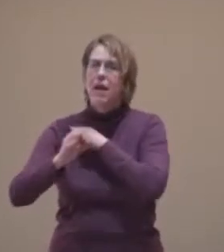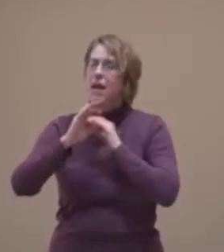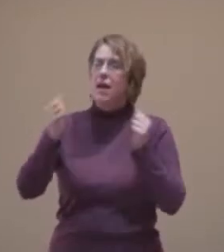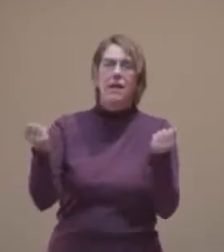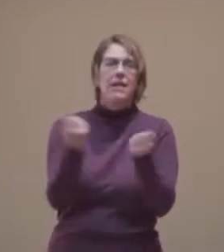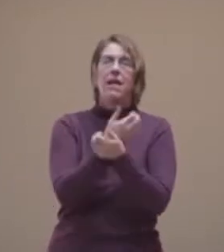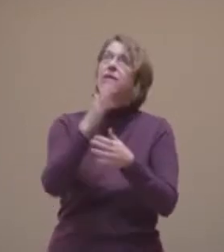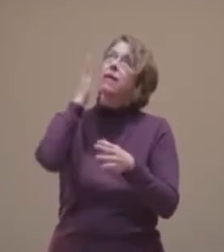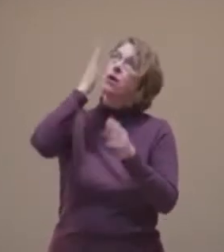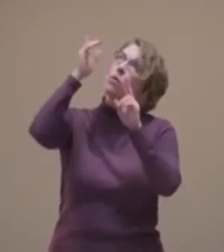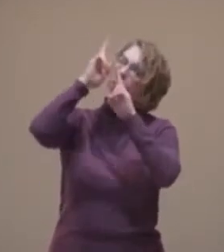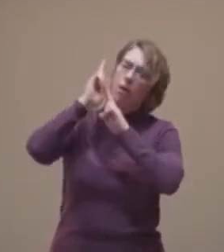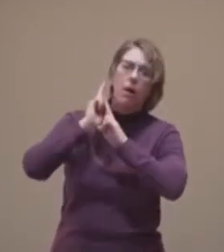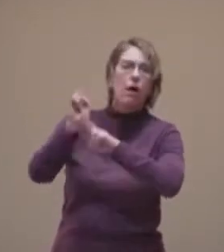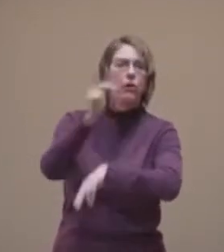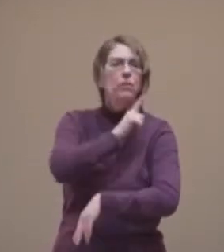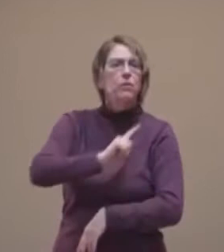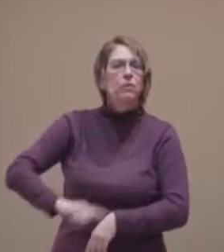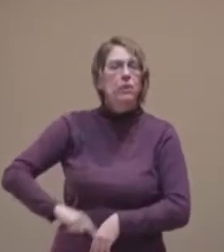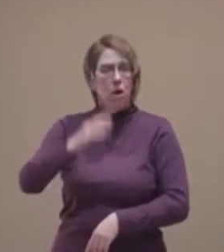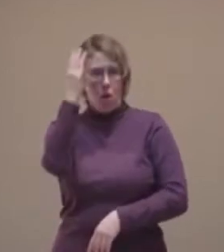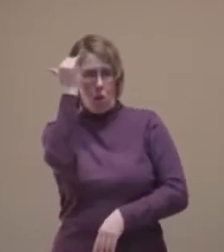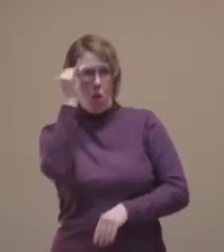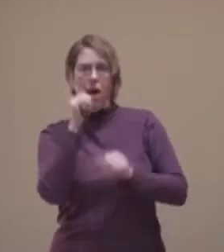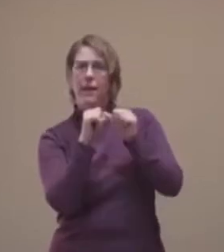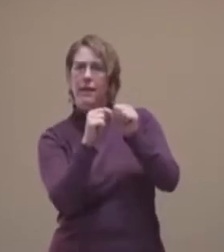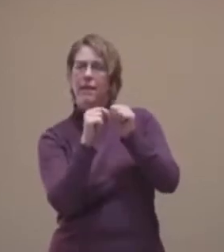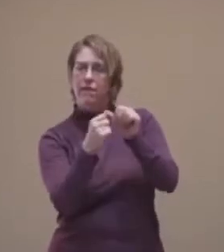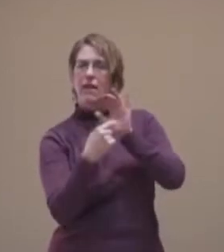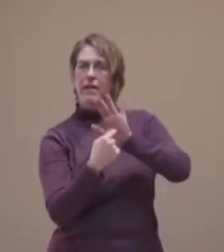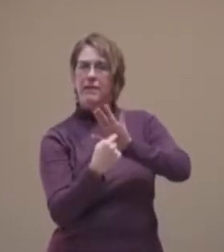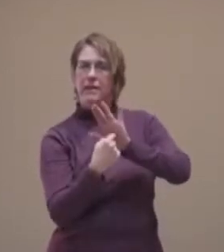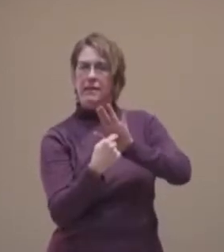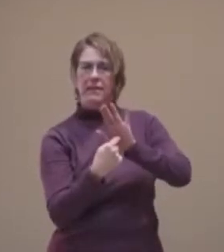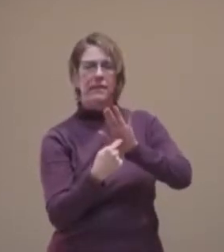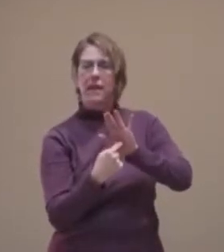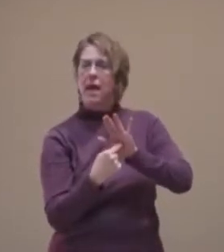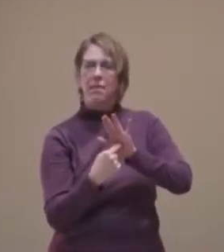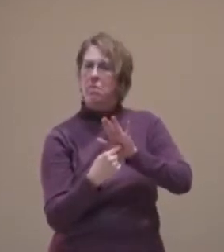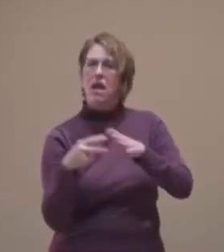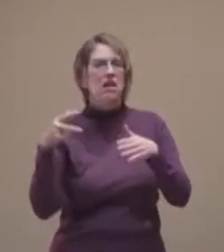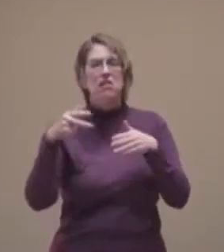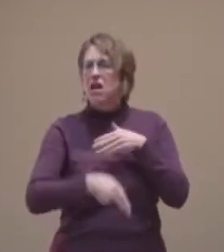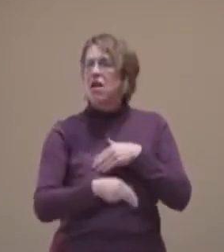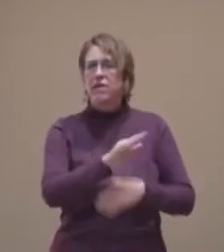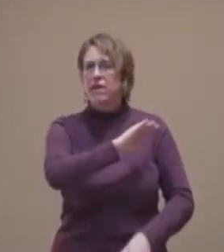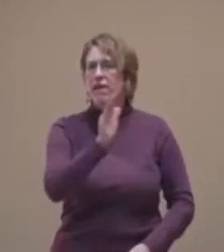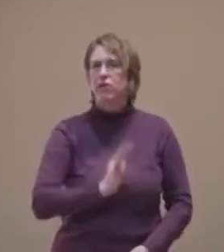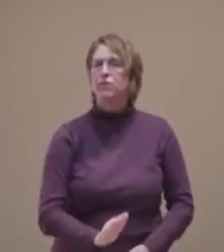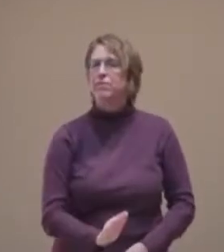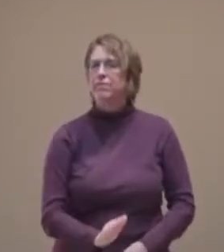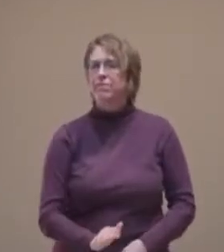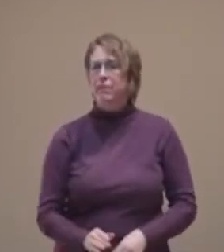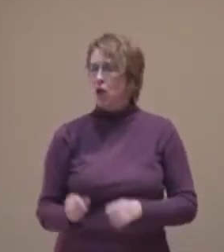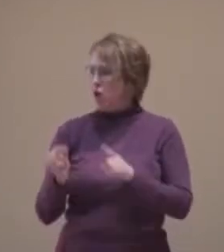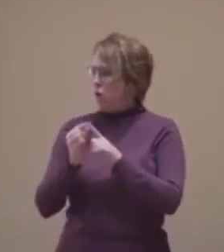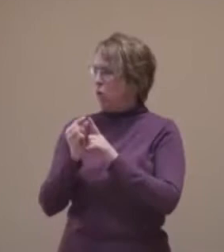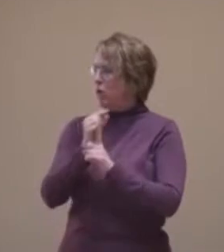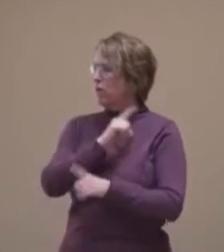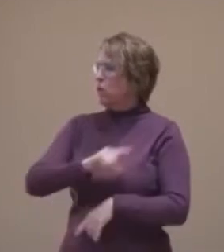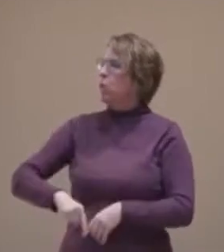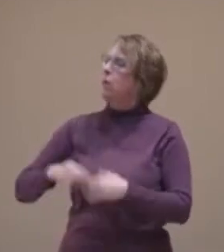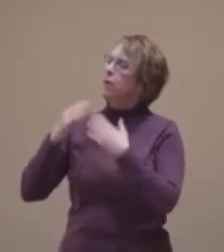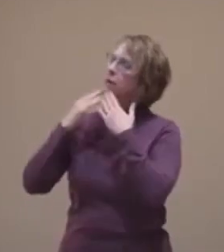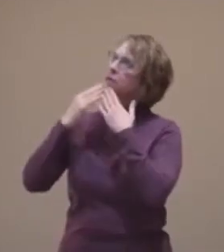for a memorial, for an everlasting sign that shall not be cut off. This is the word of the Lord.